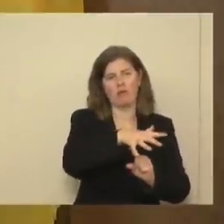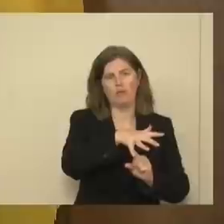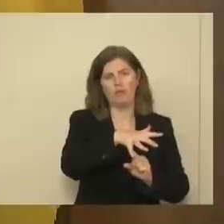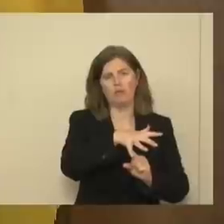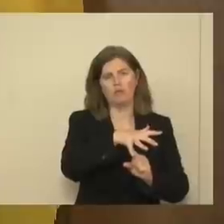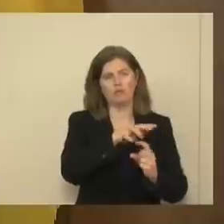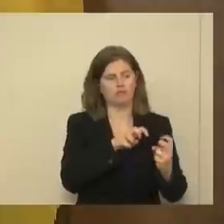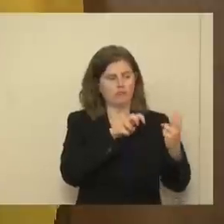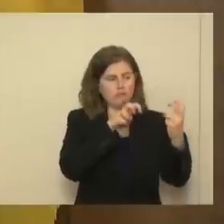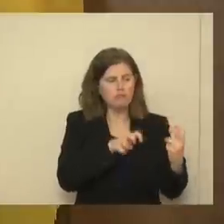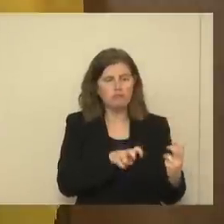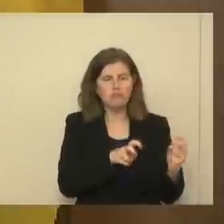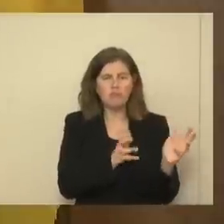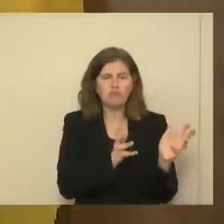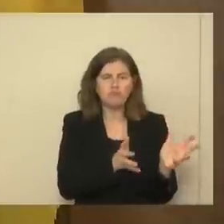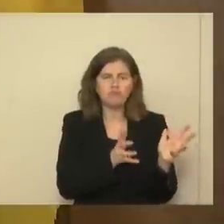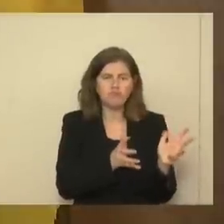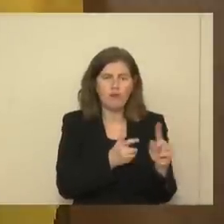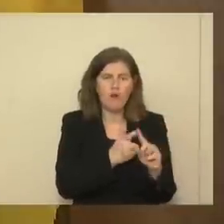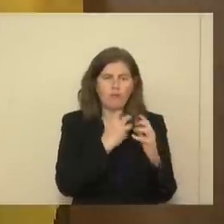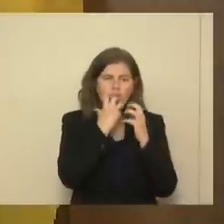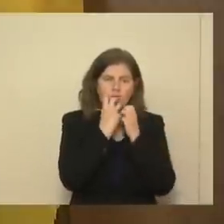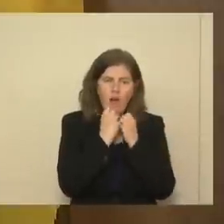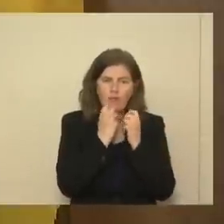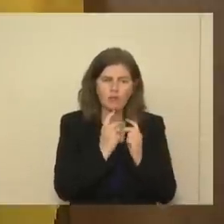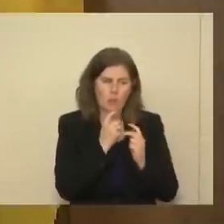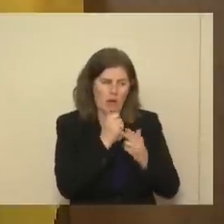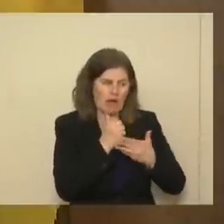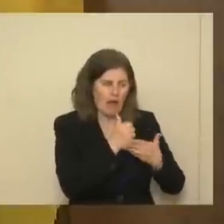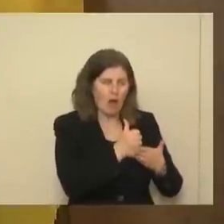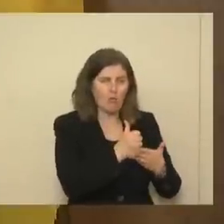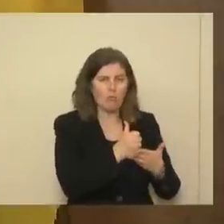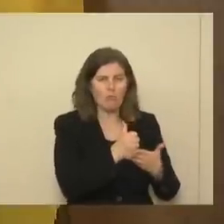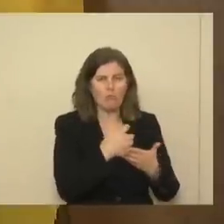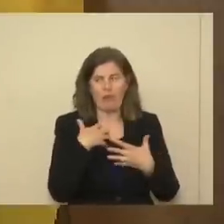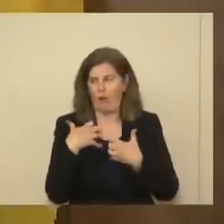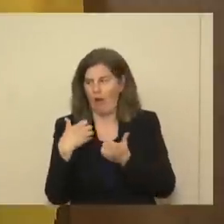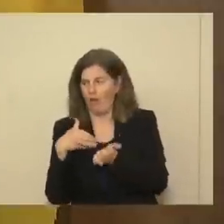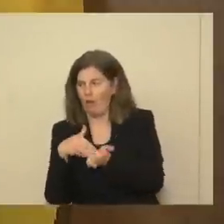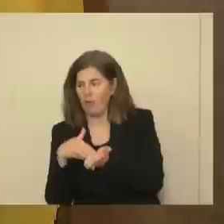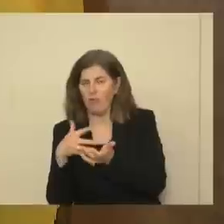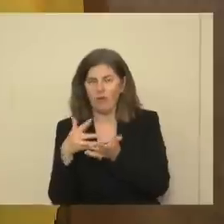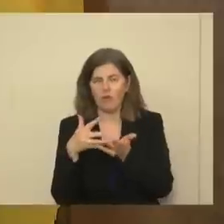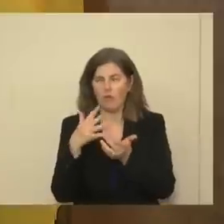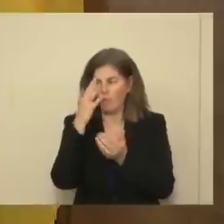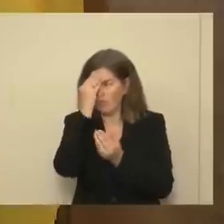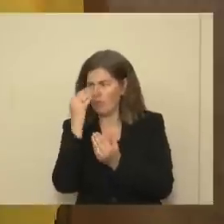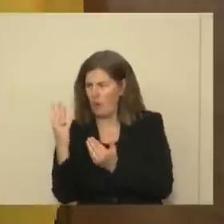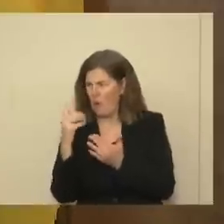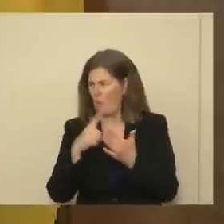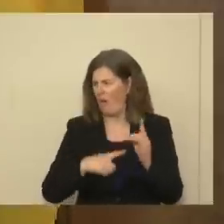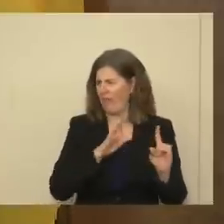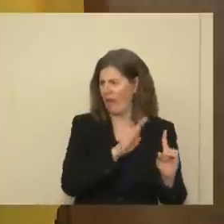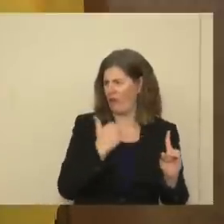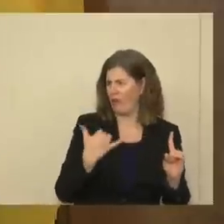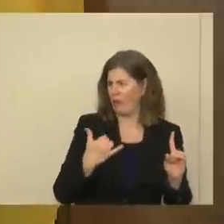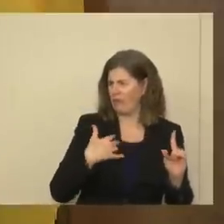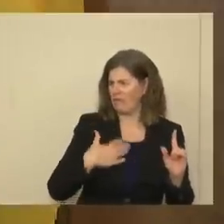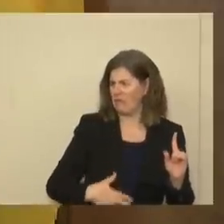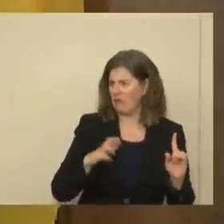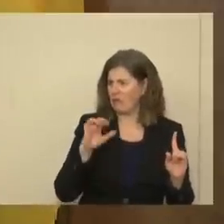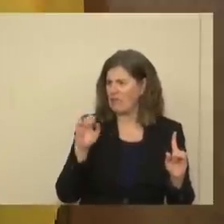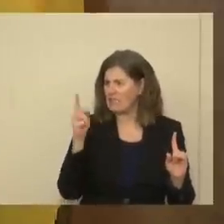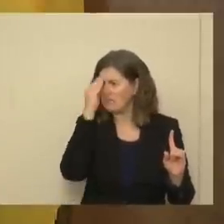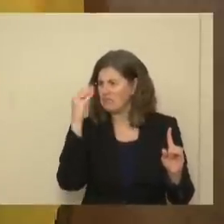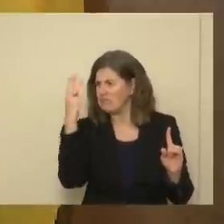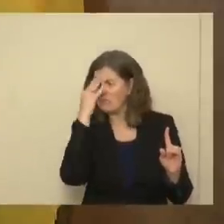good review and a visit by a loved one and someone who can help their health care providers know what their current health care risks